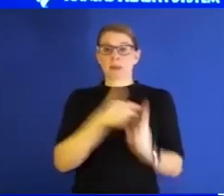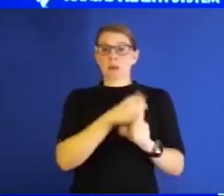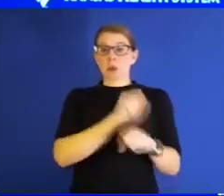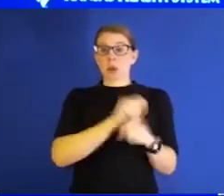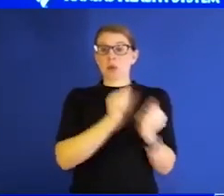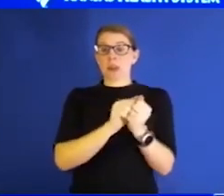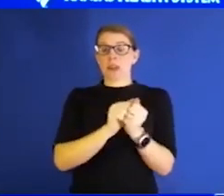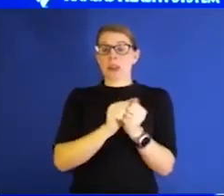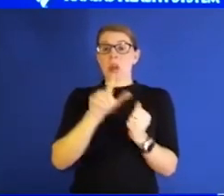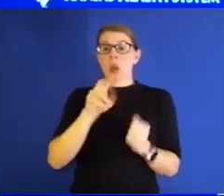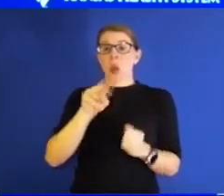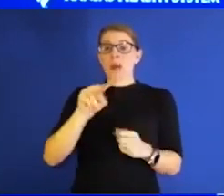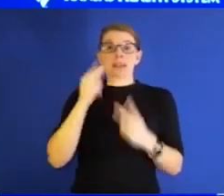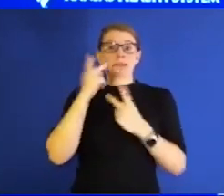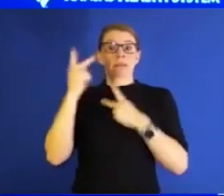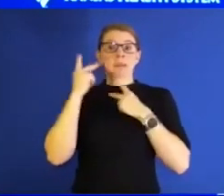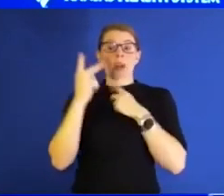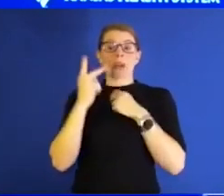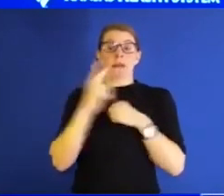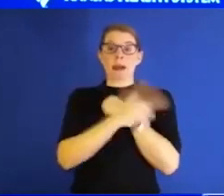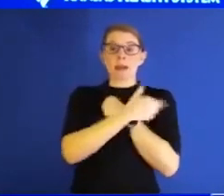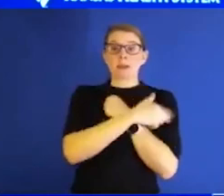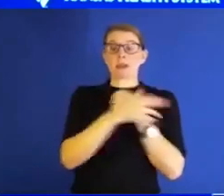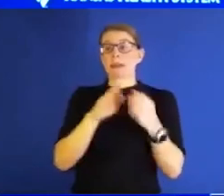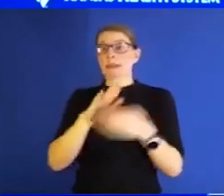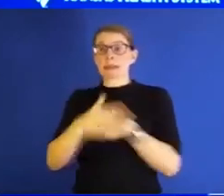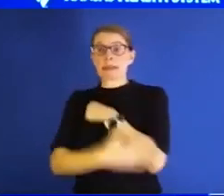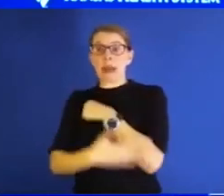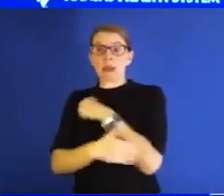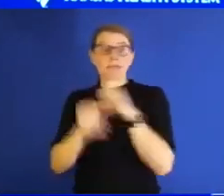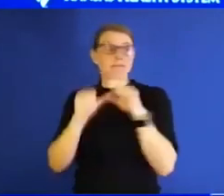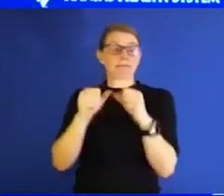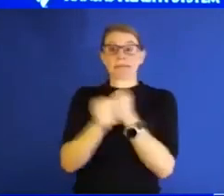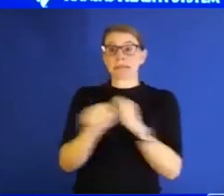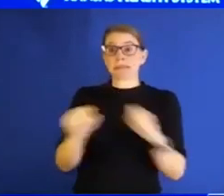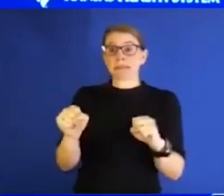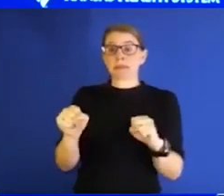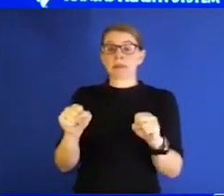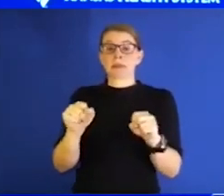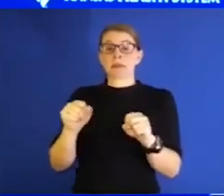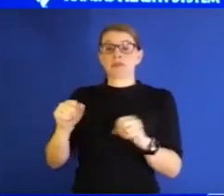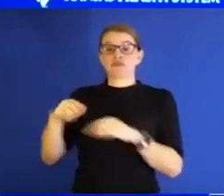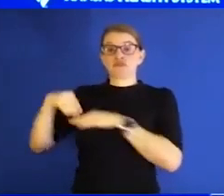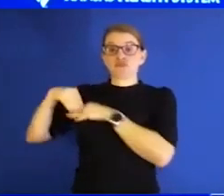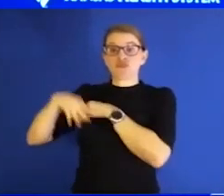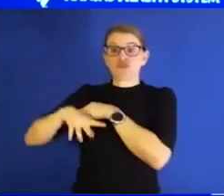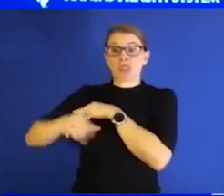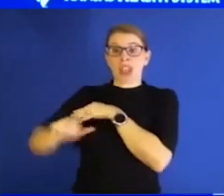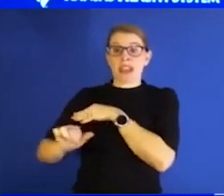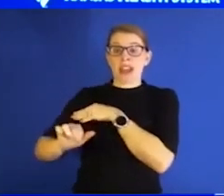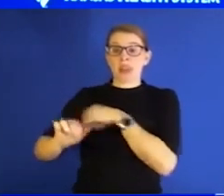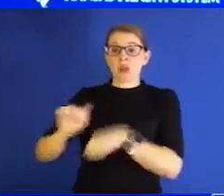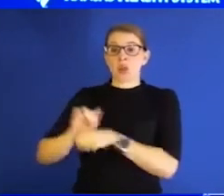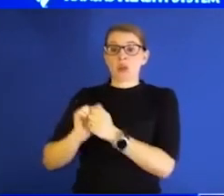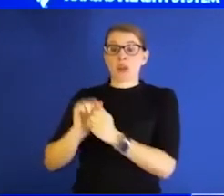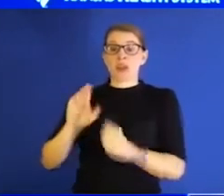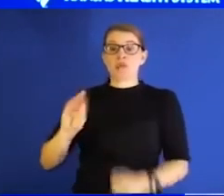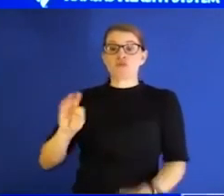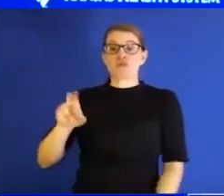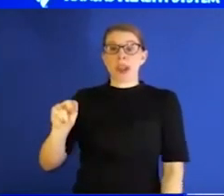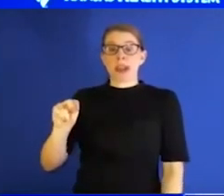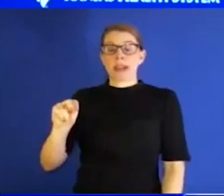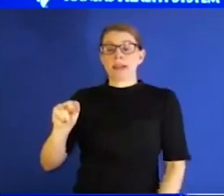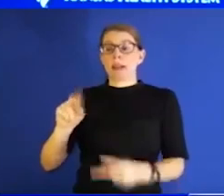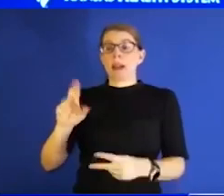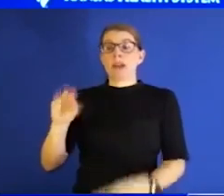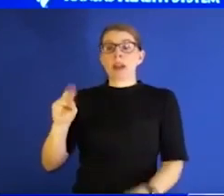working with the county to really keep things safe. You know, also, it's trickled down to the athletics, working with Brian Conway and Dr. McGee and really